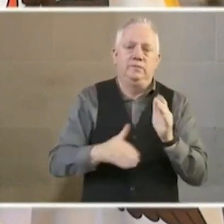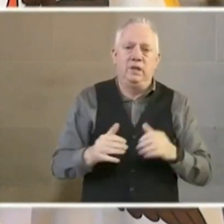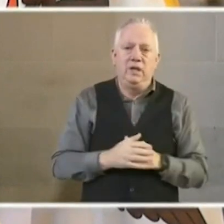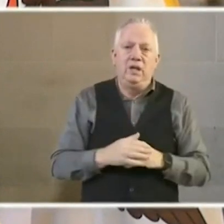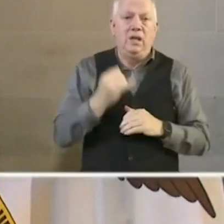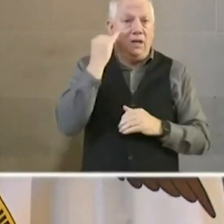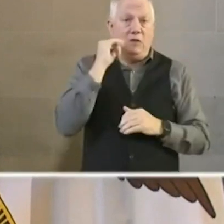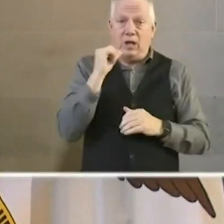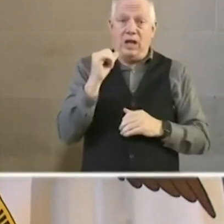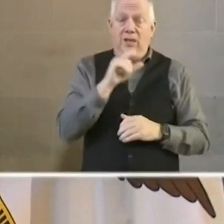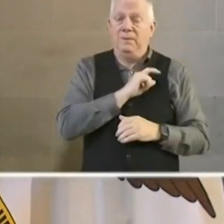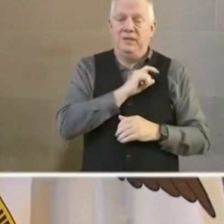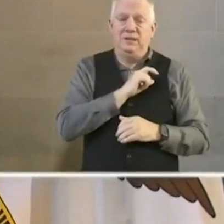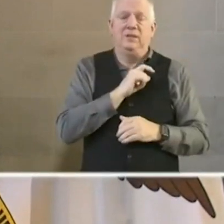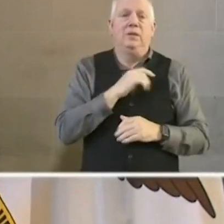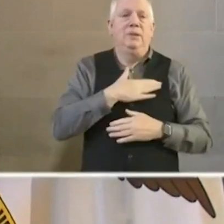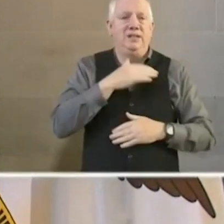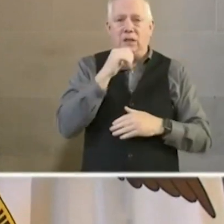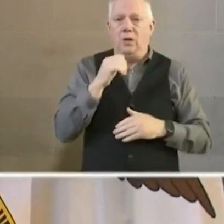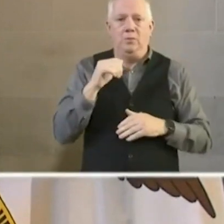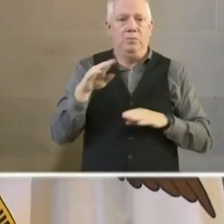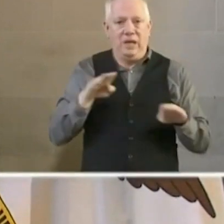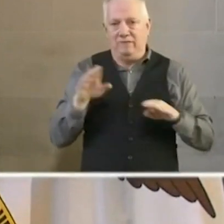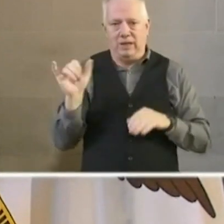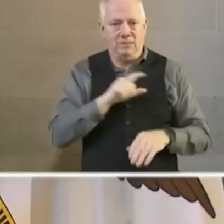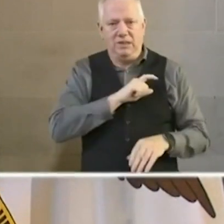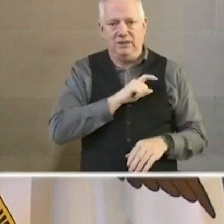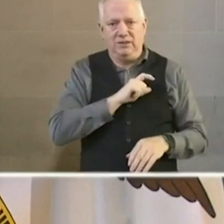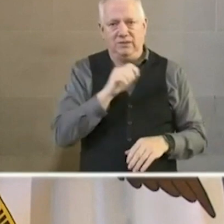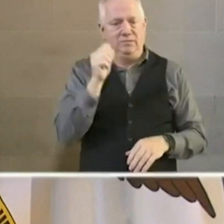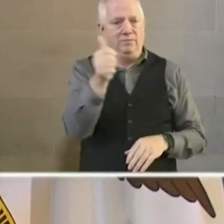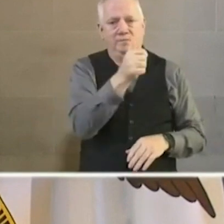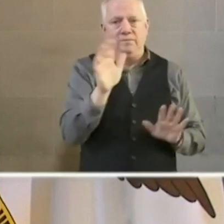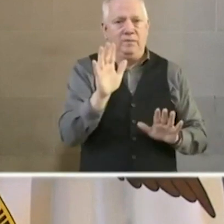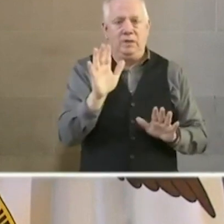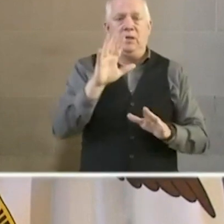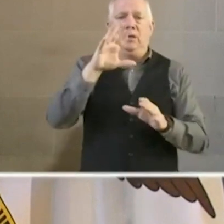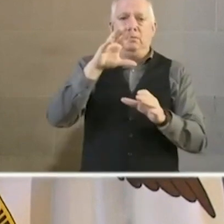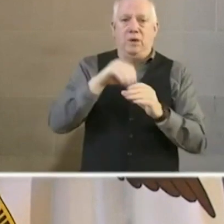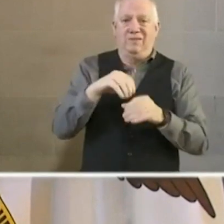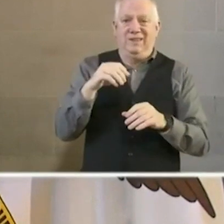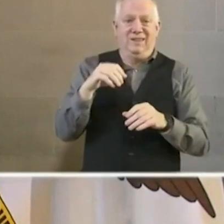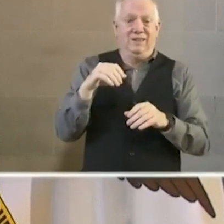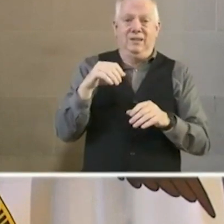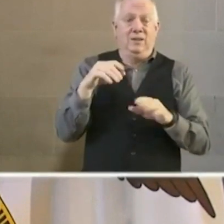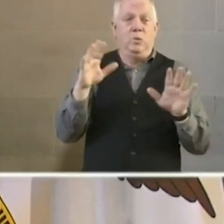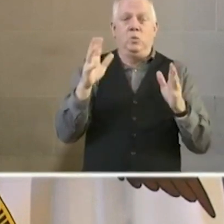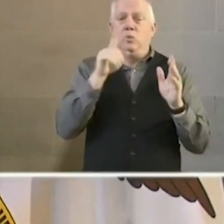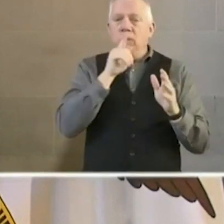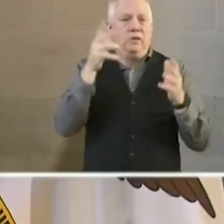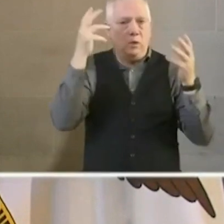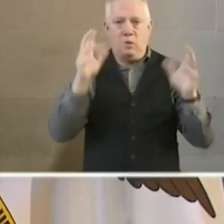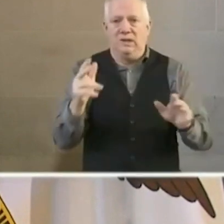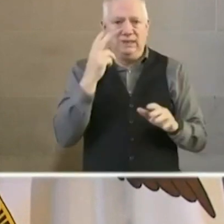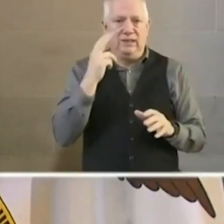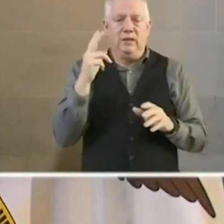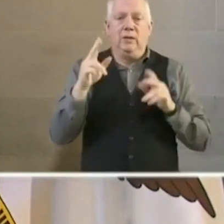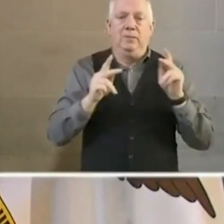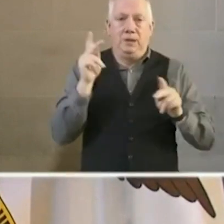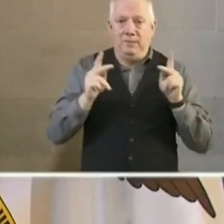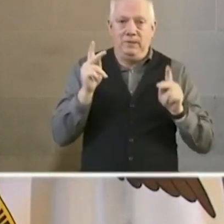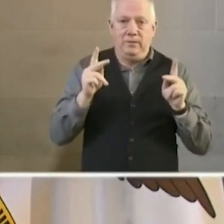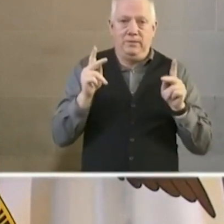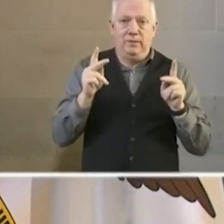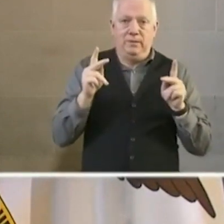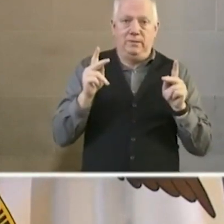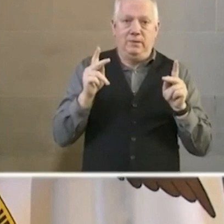If you are not the police, please don't act like the police. Because part of the last thing we want to see are people